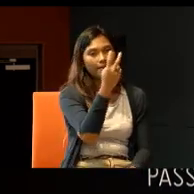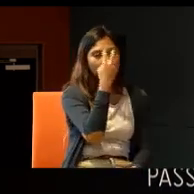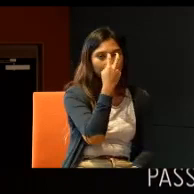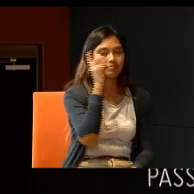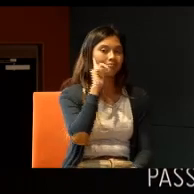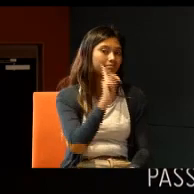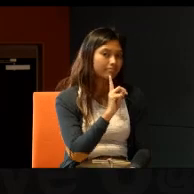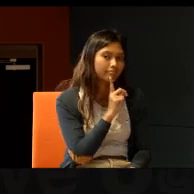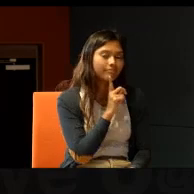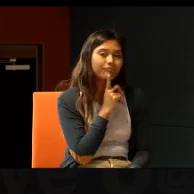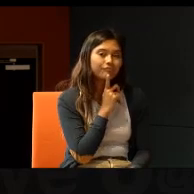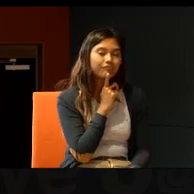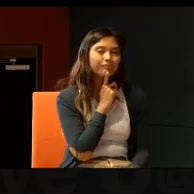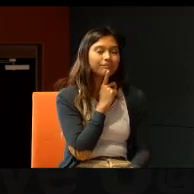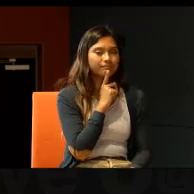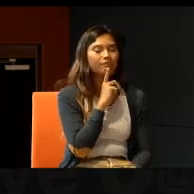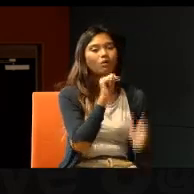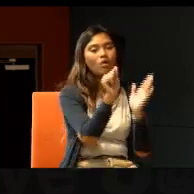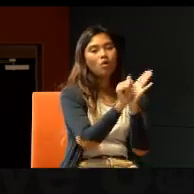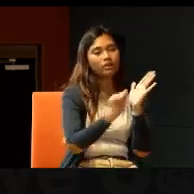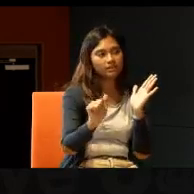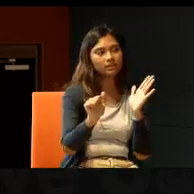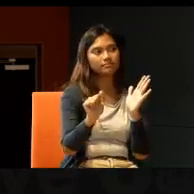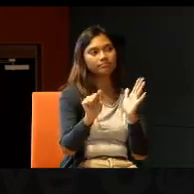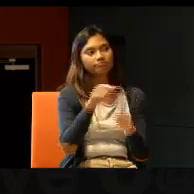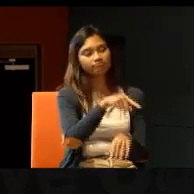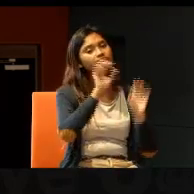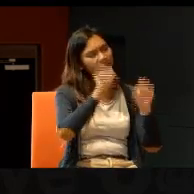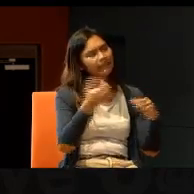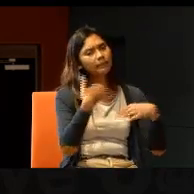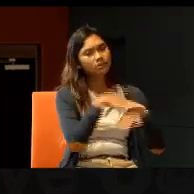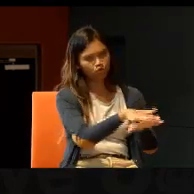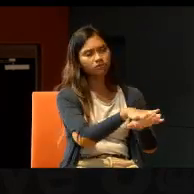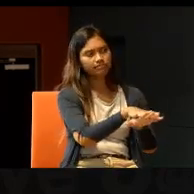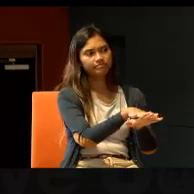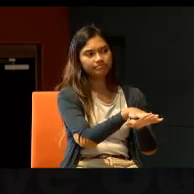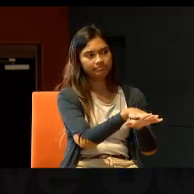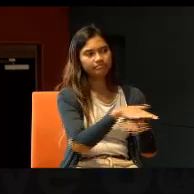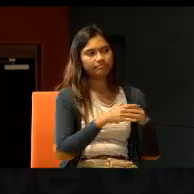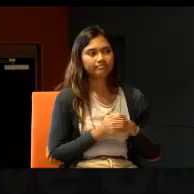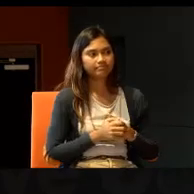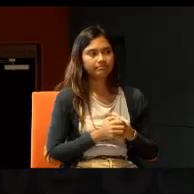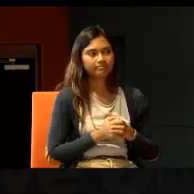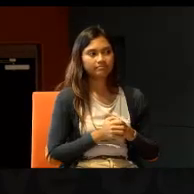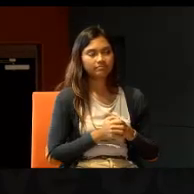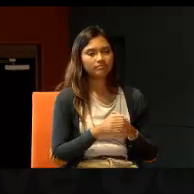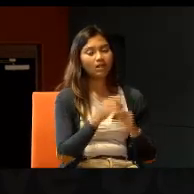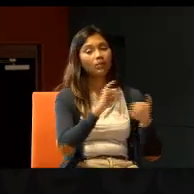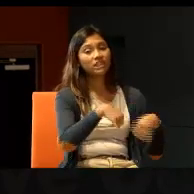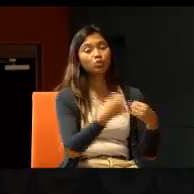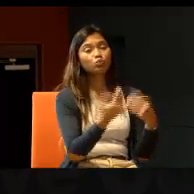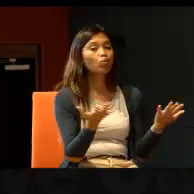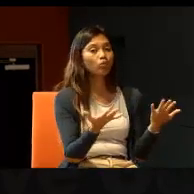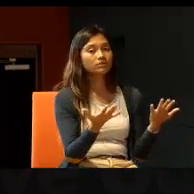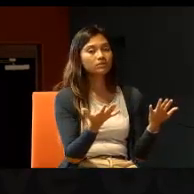those with deafness, and those with audizium, they can be mainstream. So, what is the issue here, is more